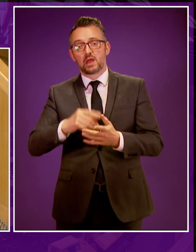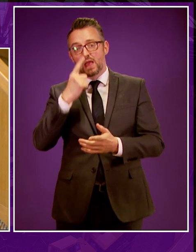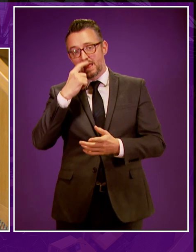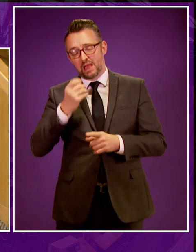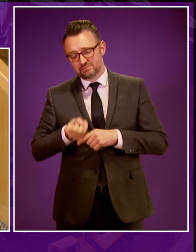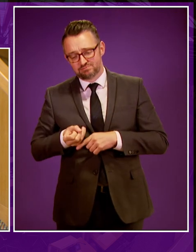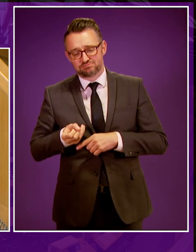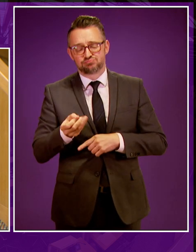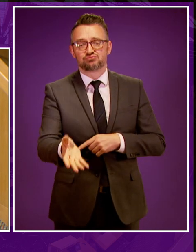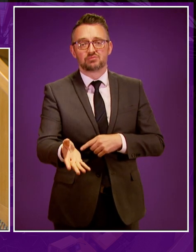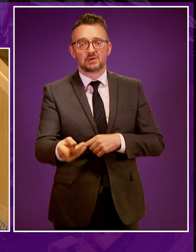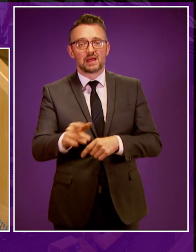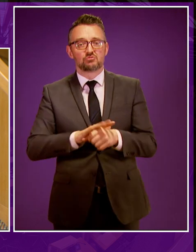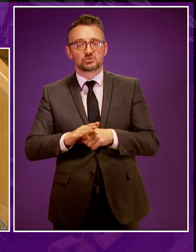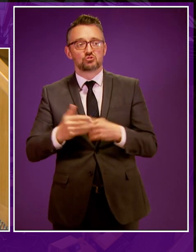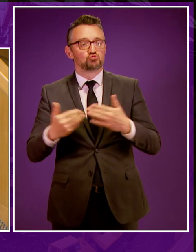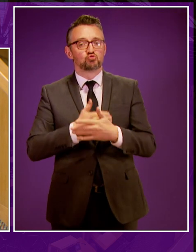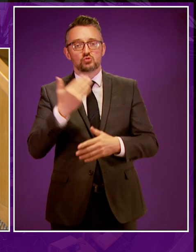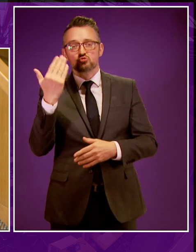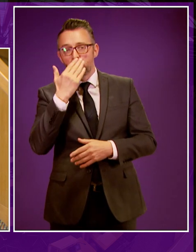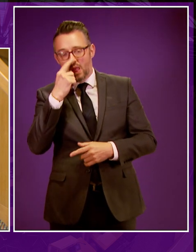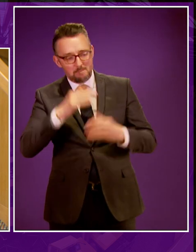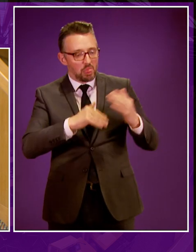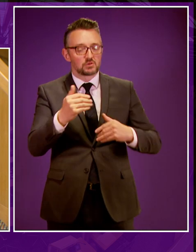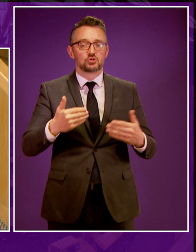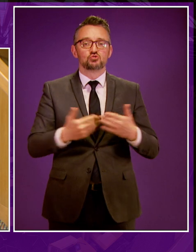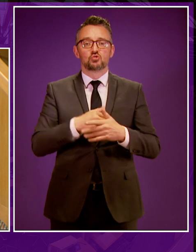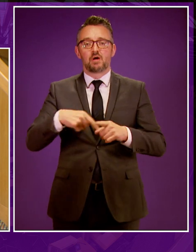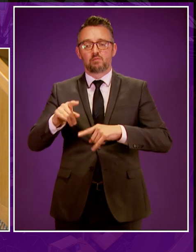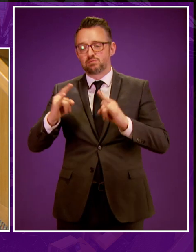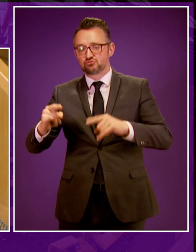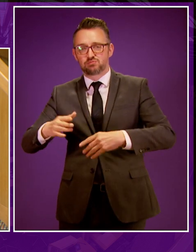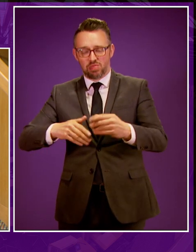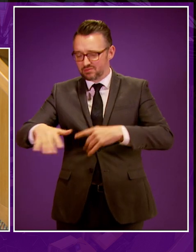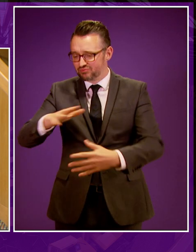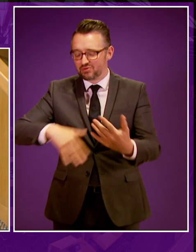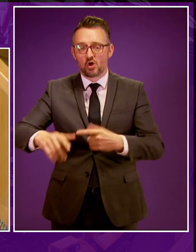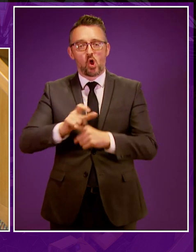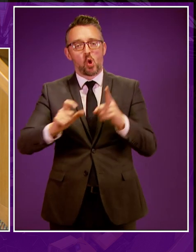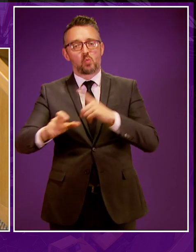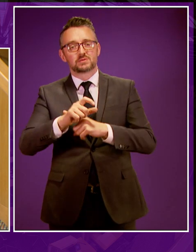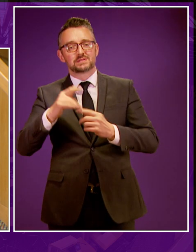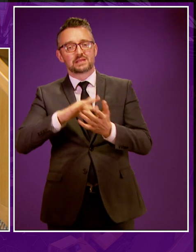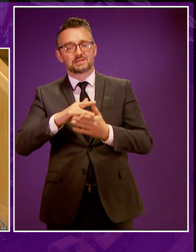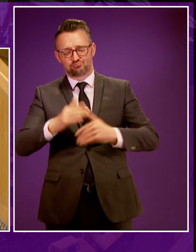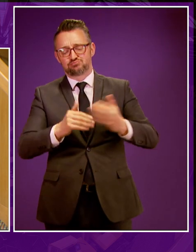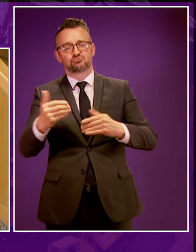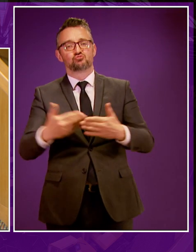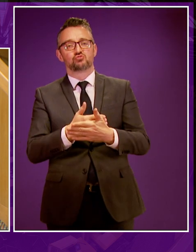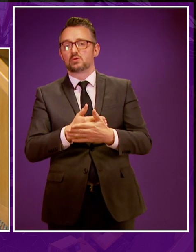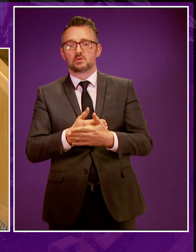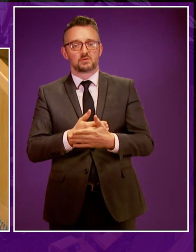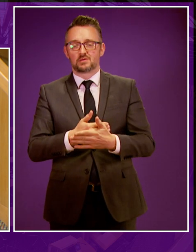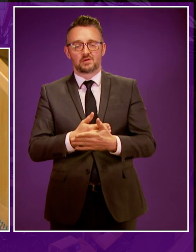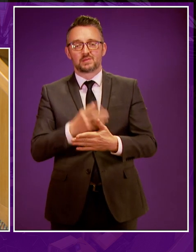been ploughed into these areas. New schools built, new playing fields created and community centres upgraded. Yet,